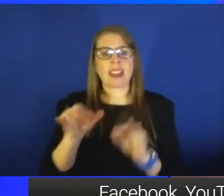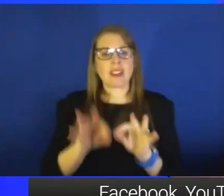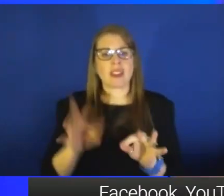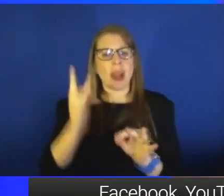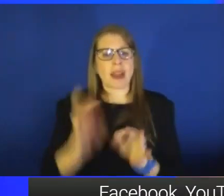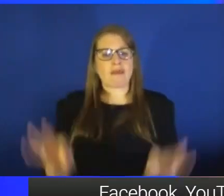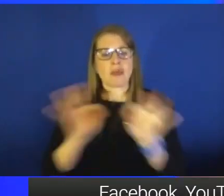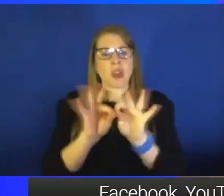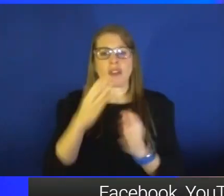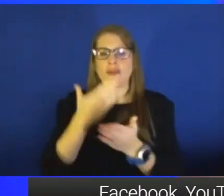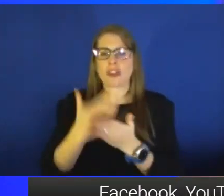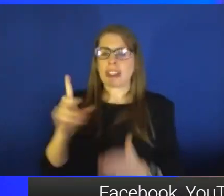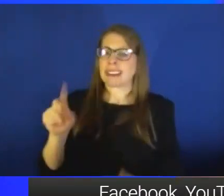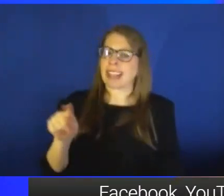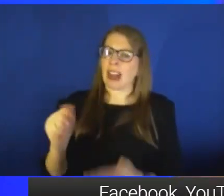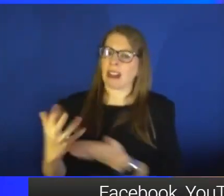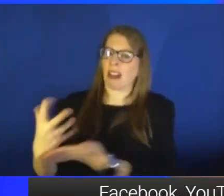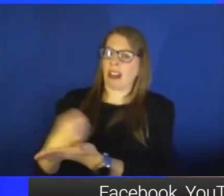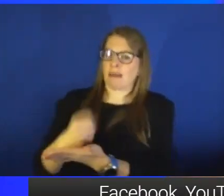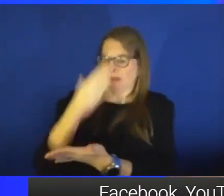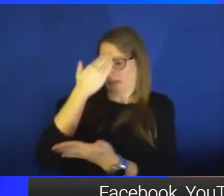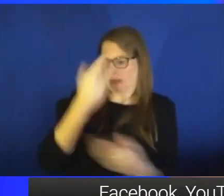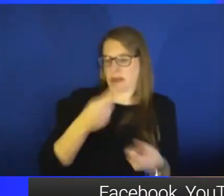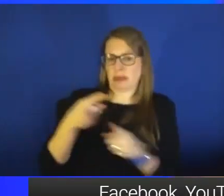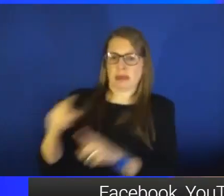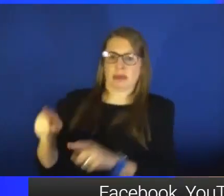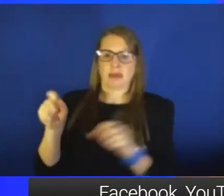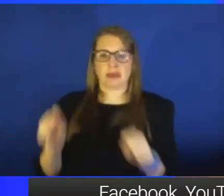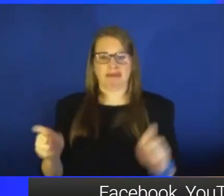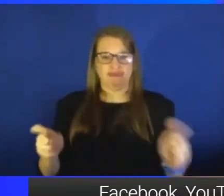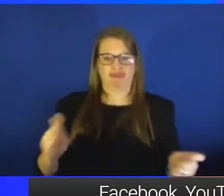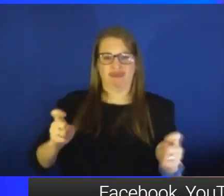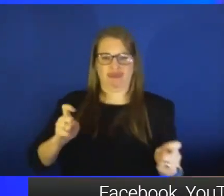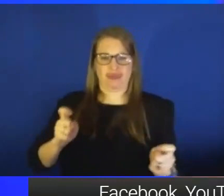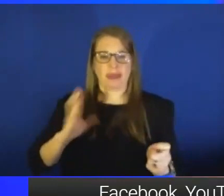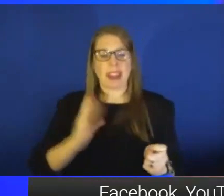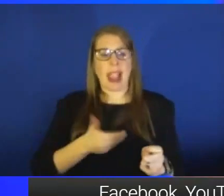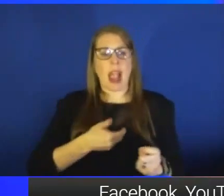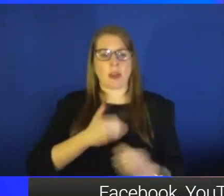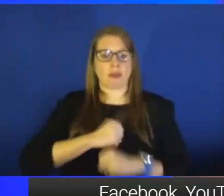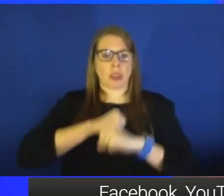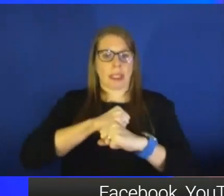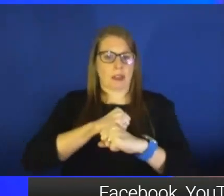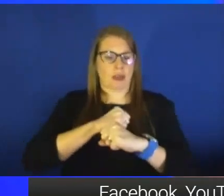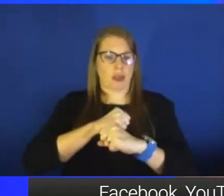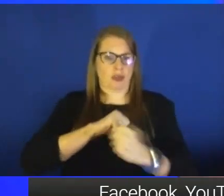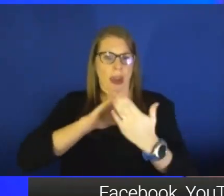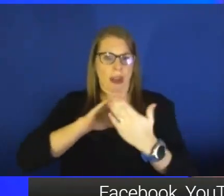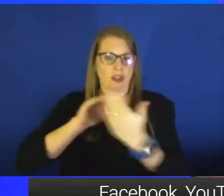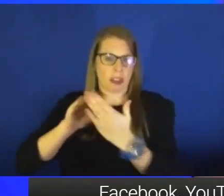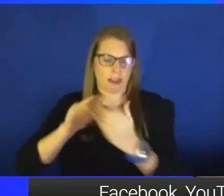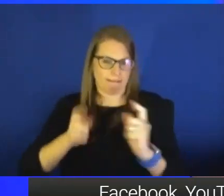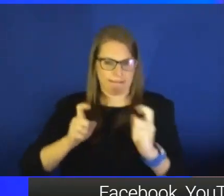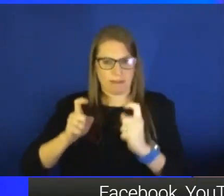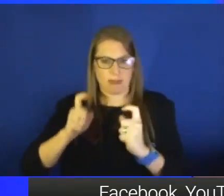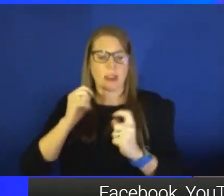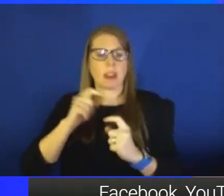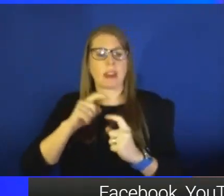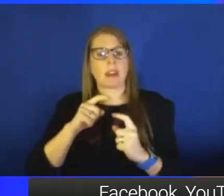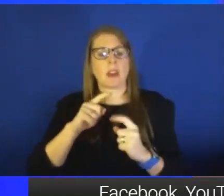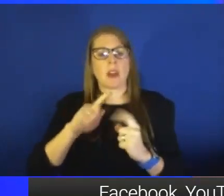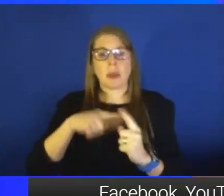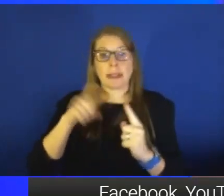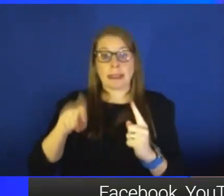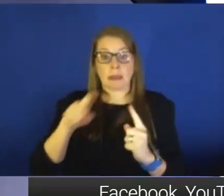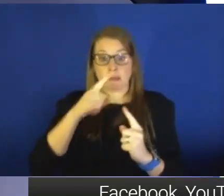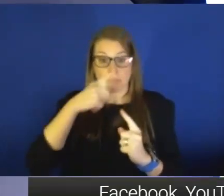data collection so that we know what's coming and so that we can adjust our protection strategies as needed. So can we show this graph